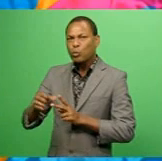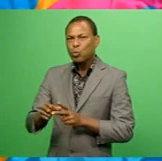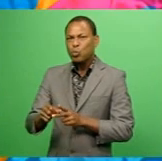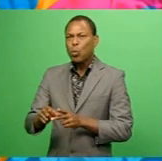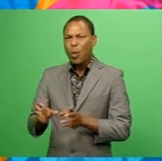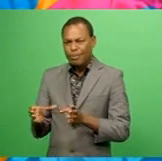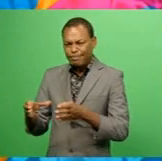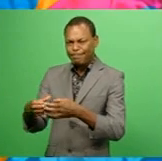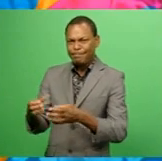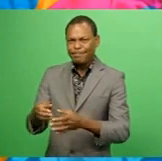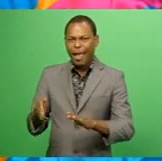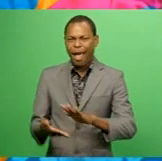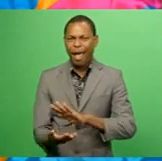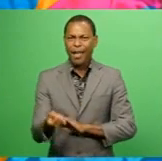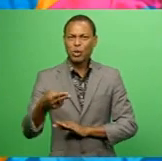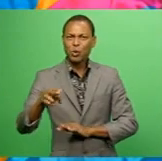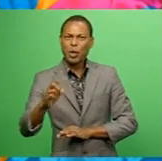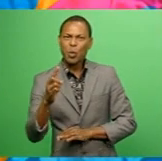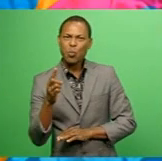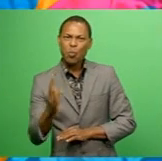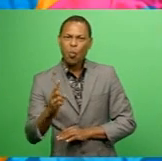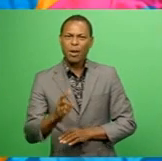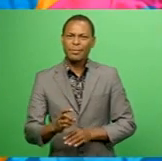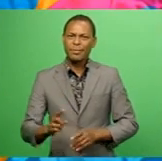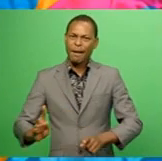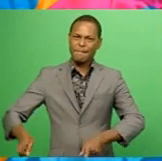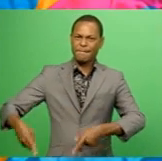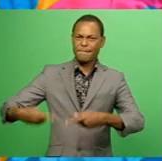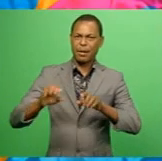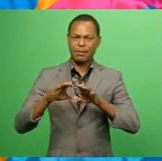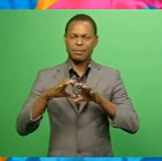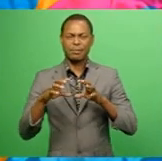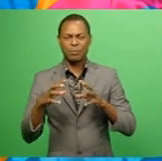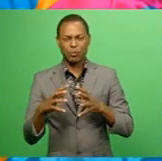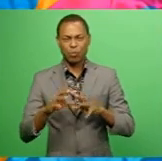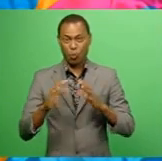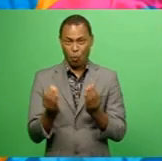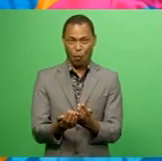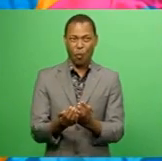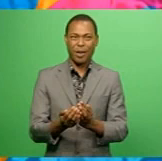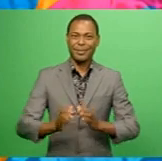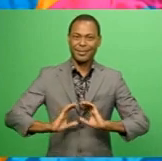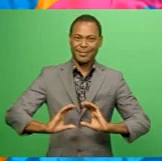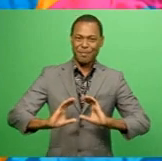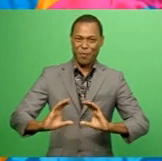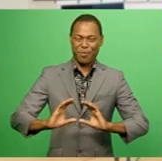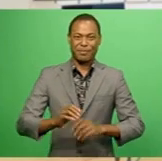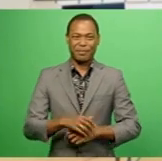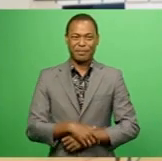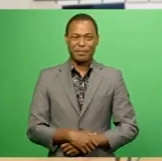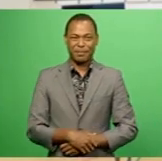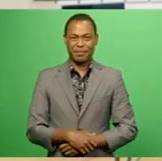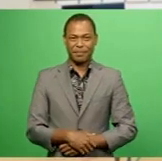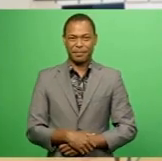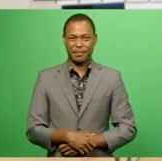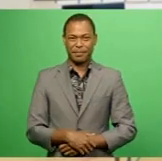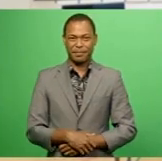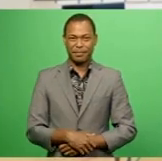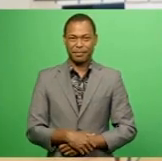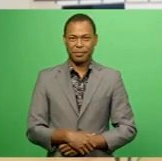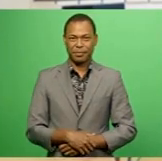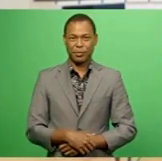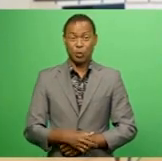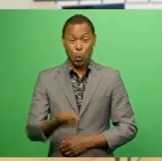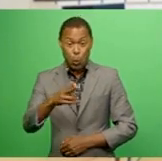eligible for selection into the final World Netball or Youth World Cup. Carlynta reports. With around 20